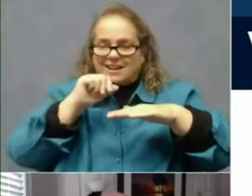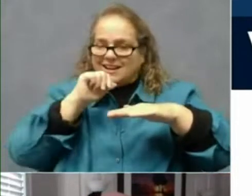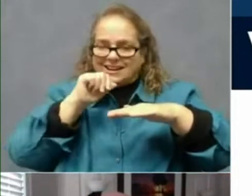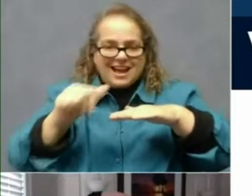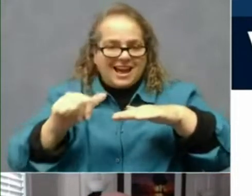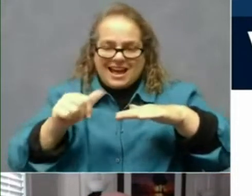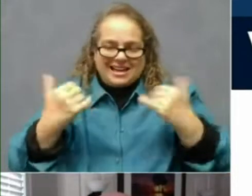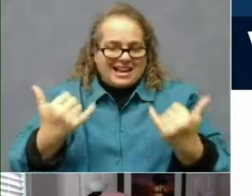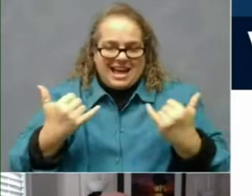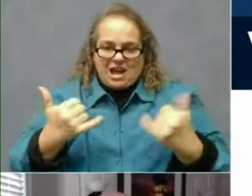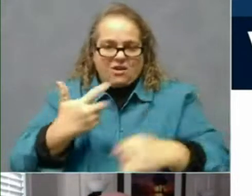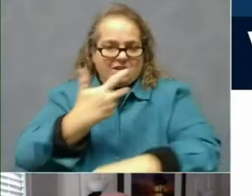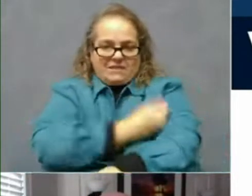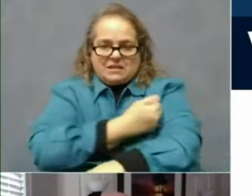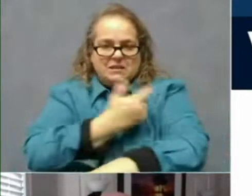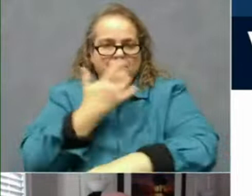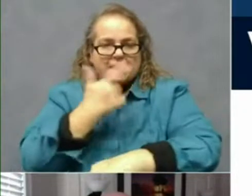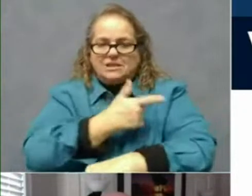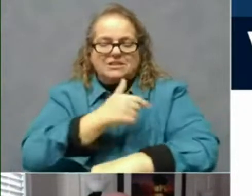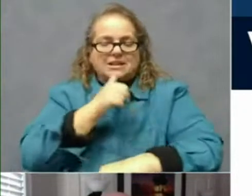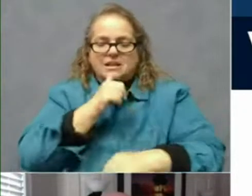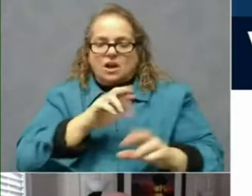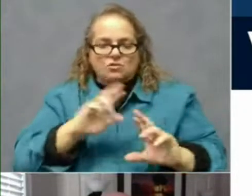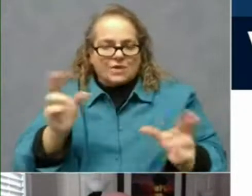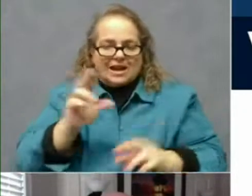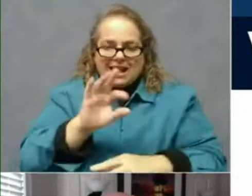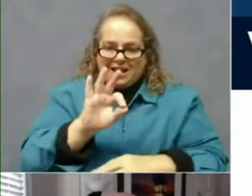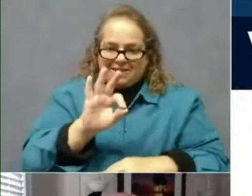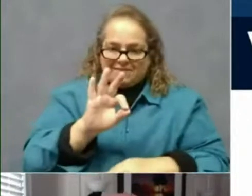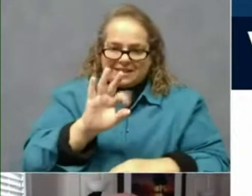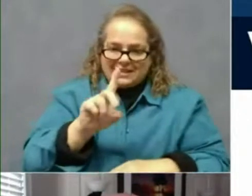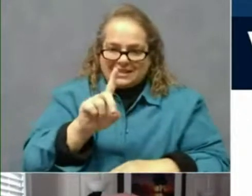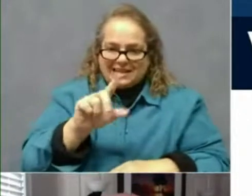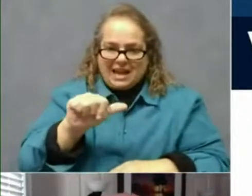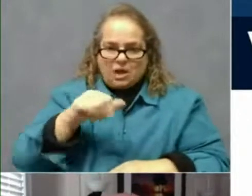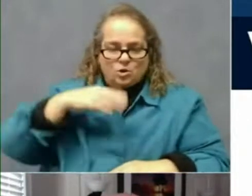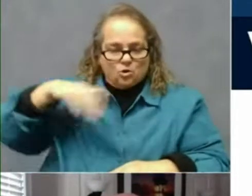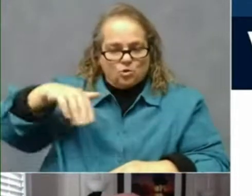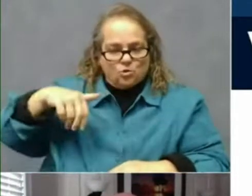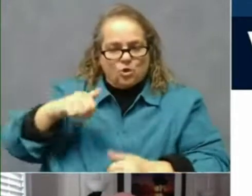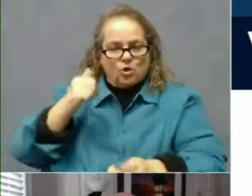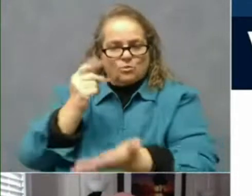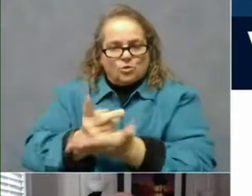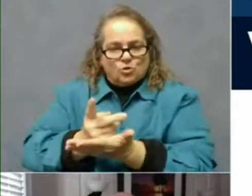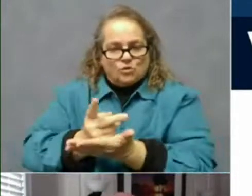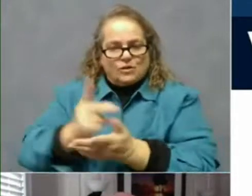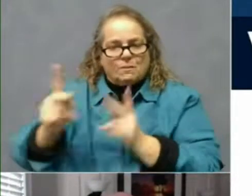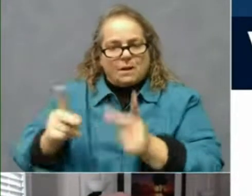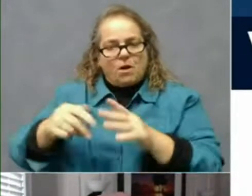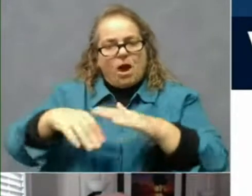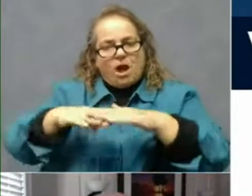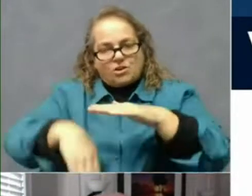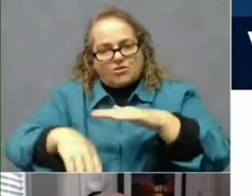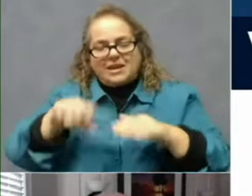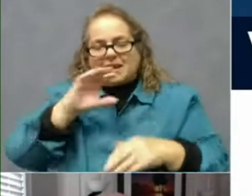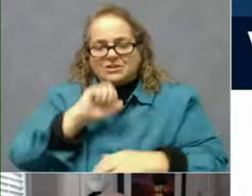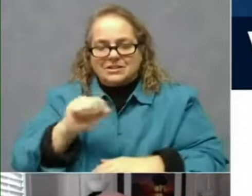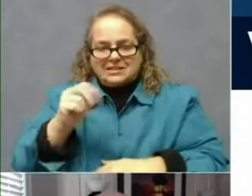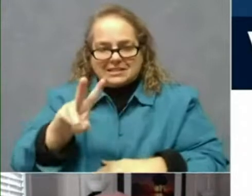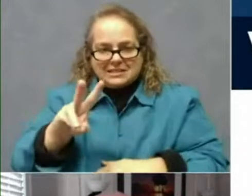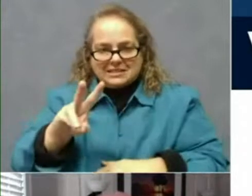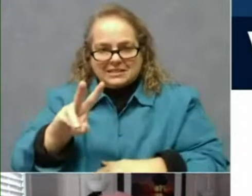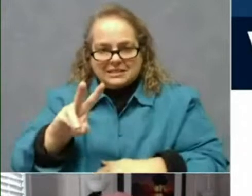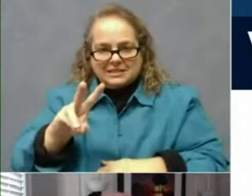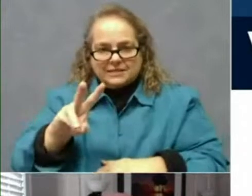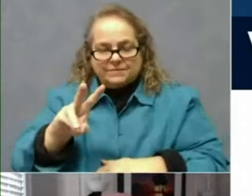now because they're not authorized by the FDA. And so people under 16 are in category 4 because they're not